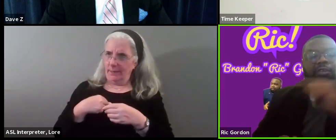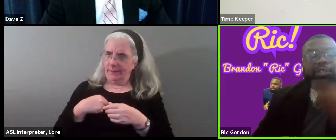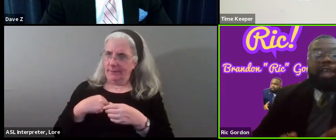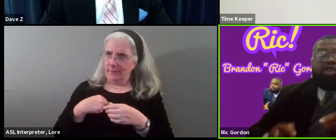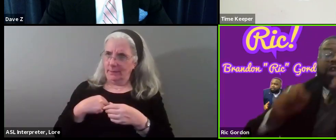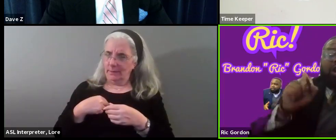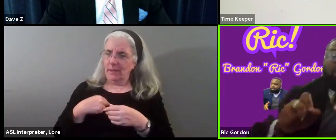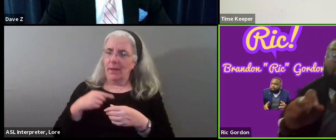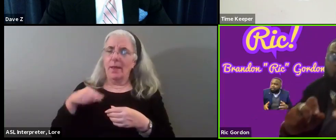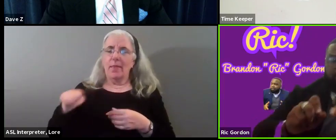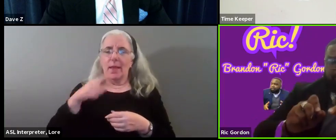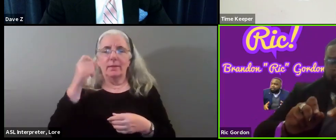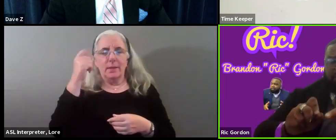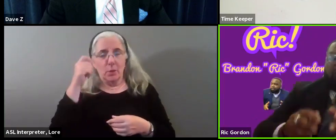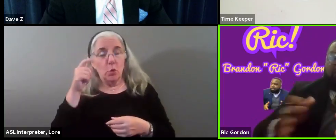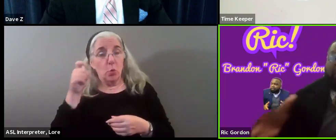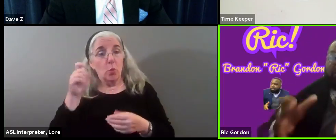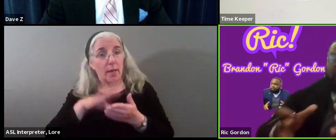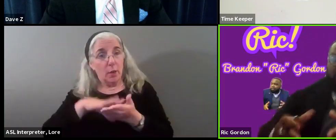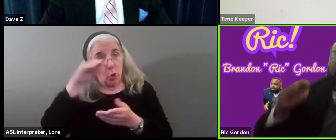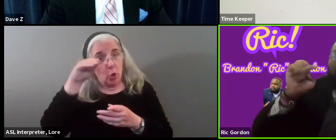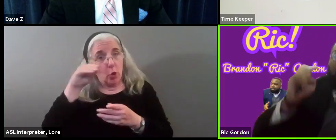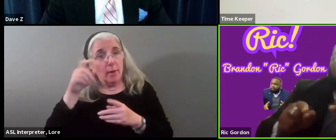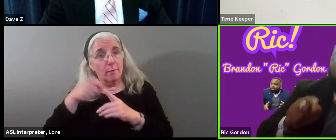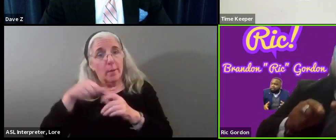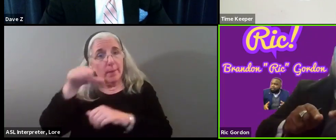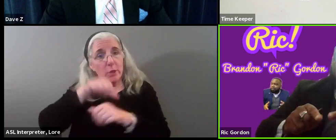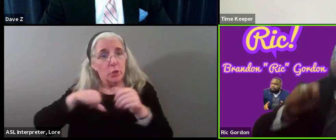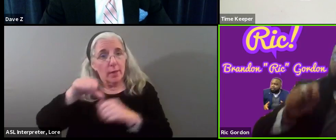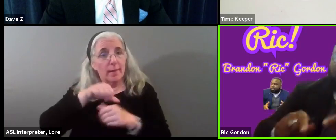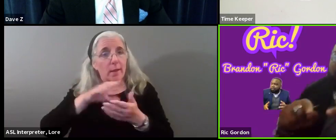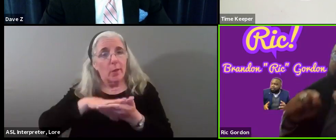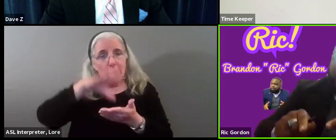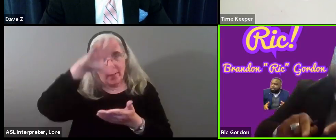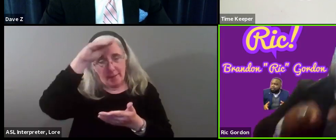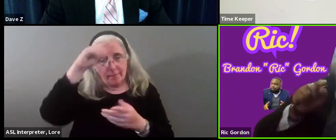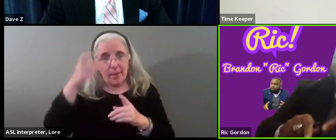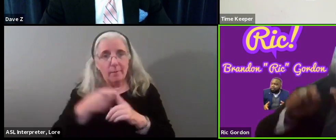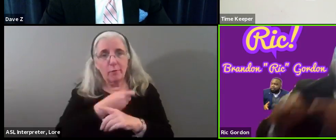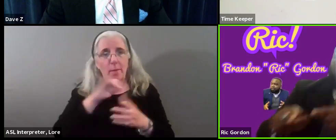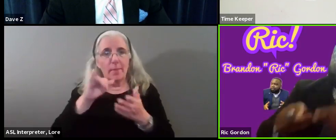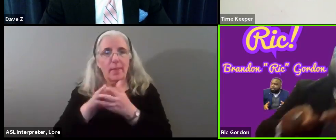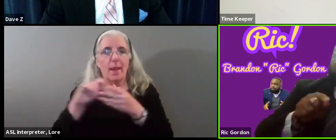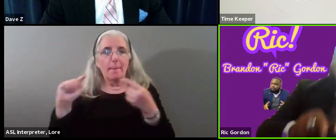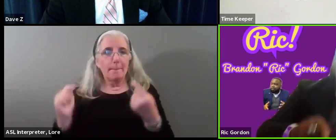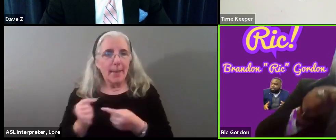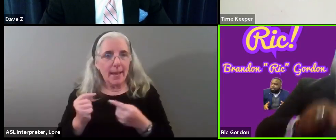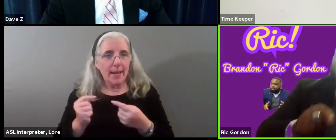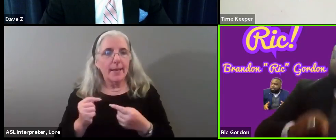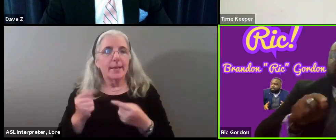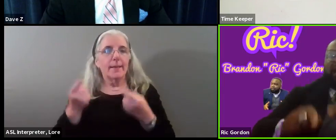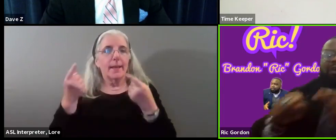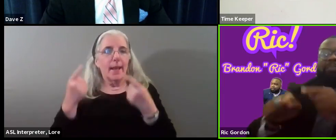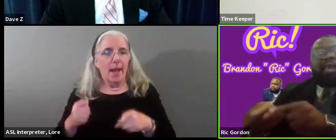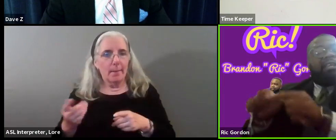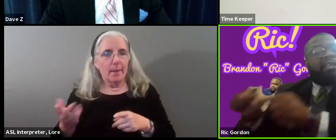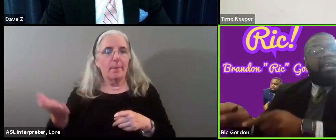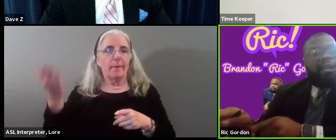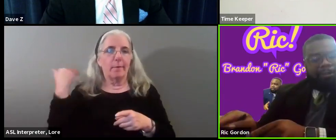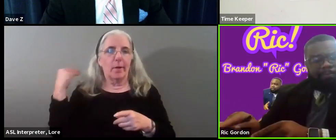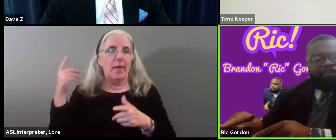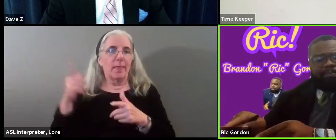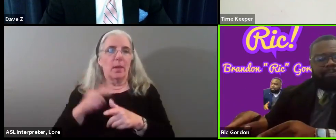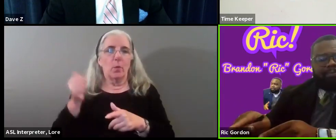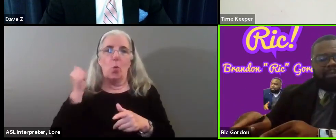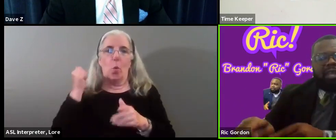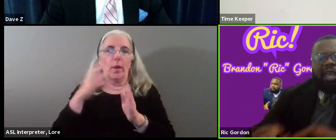They can understand you can learn from each other, learn from the pain and the hurt that was caused. That way it's not replicated